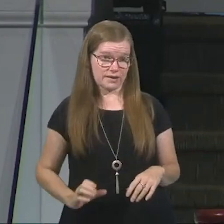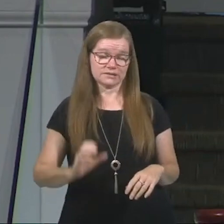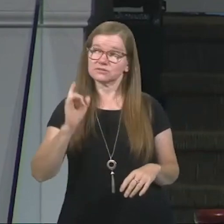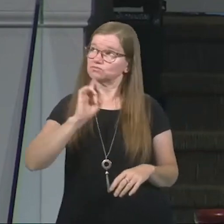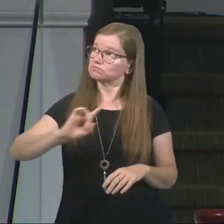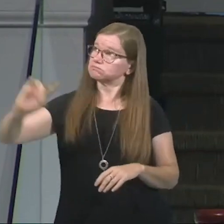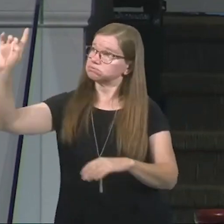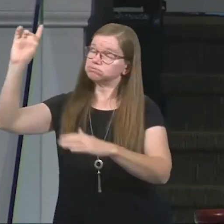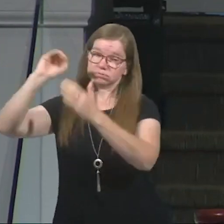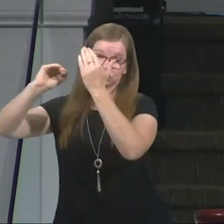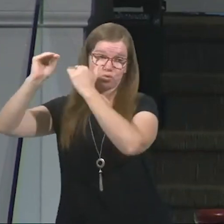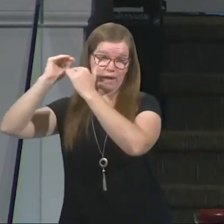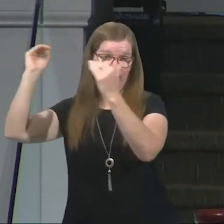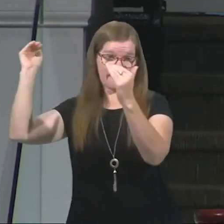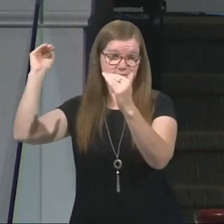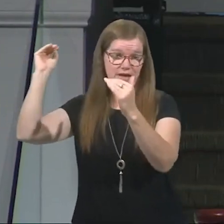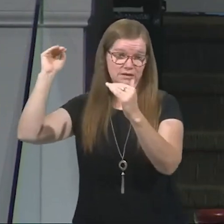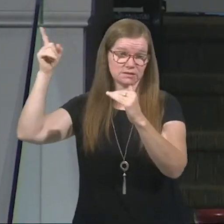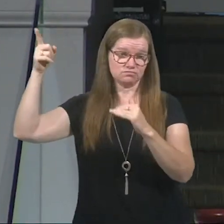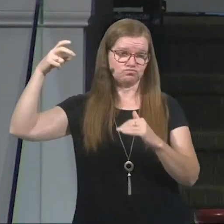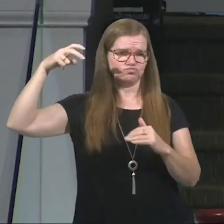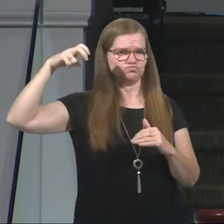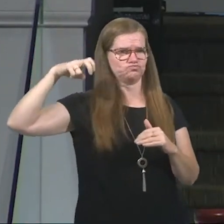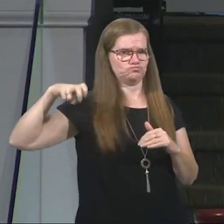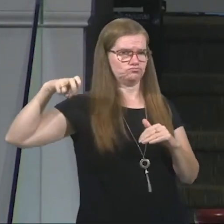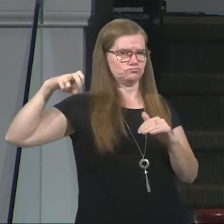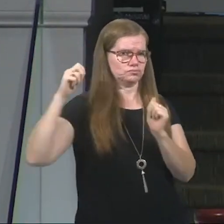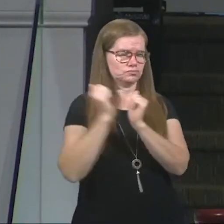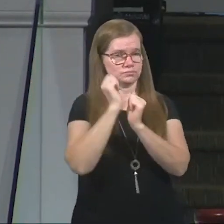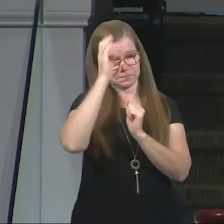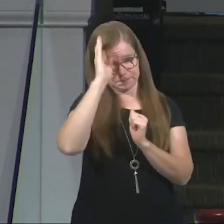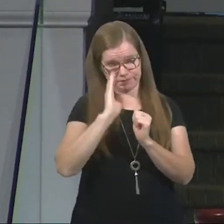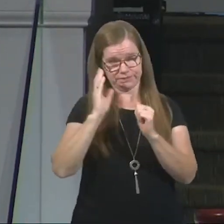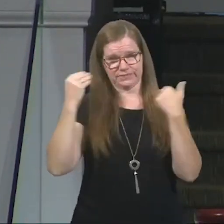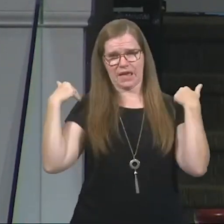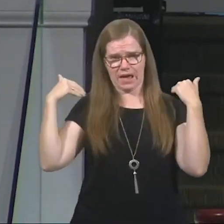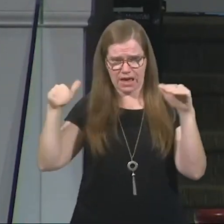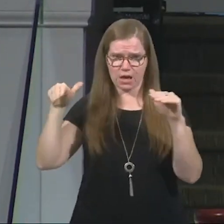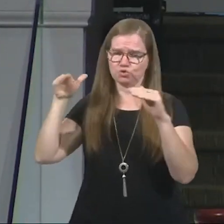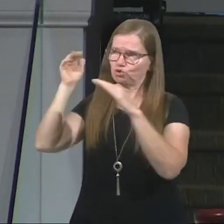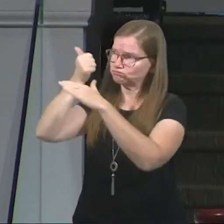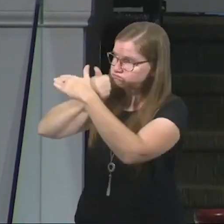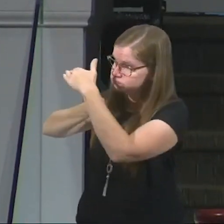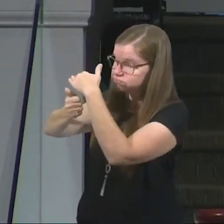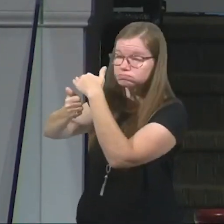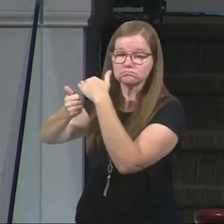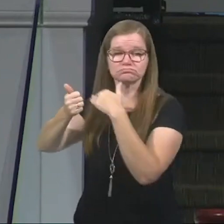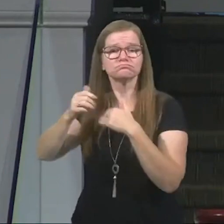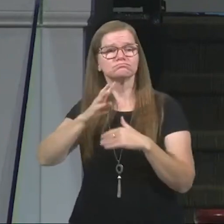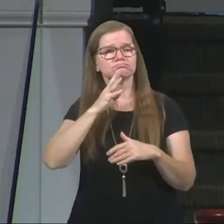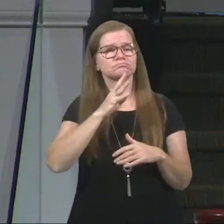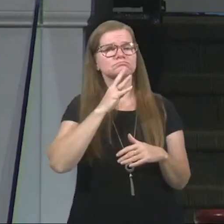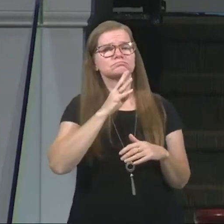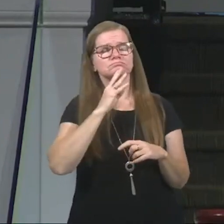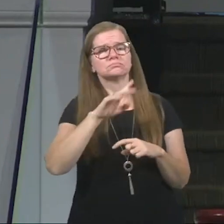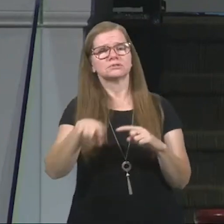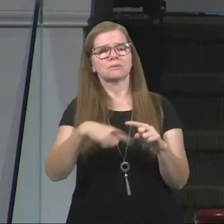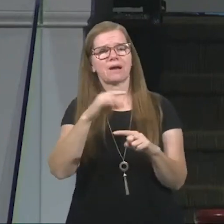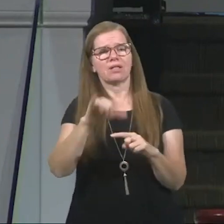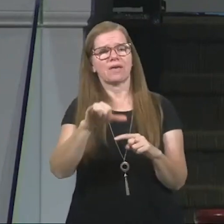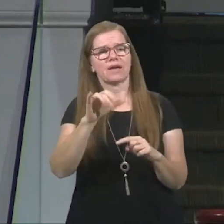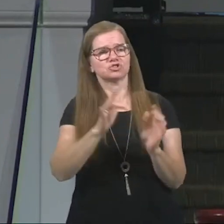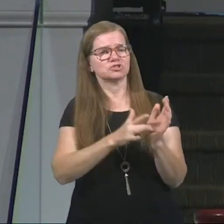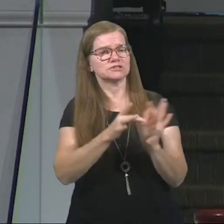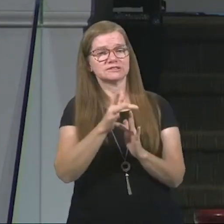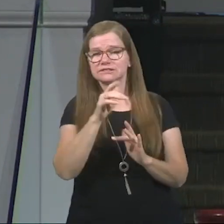heaven, verse 22, and is on the right hand of God, and angels and authorities and powers being subject to him. So he's speaking of the fact that Jesus